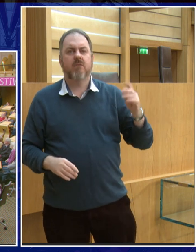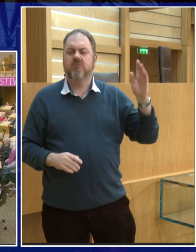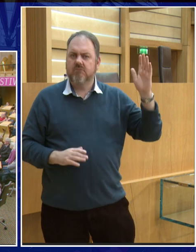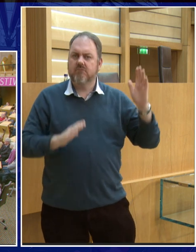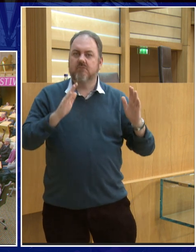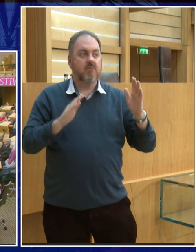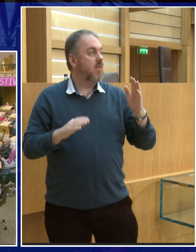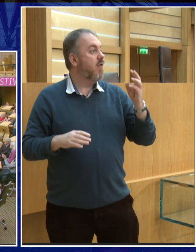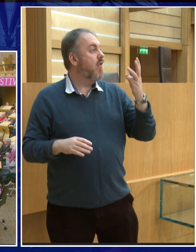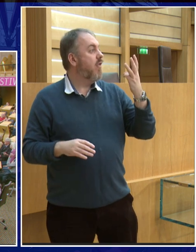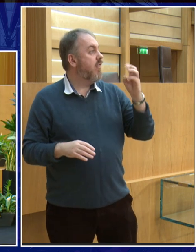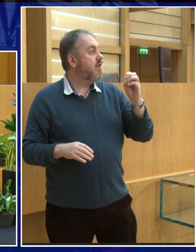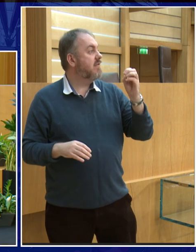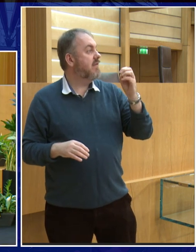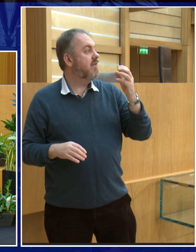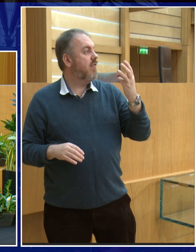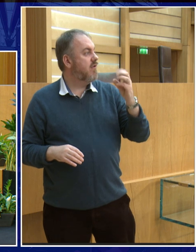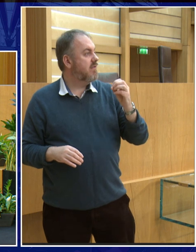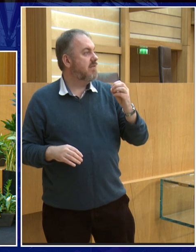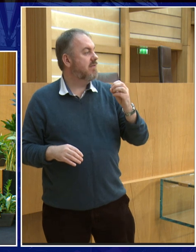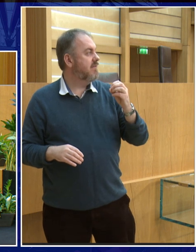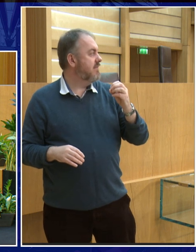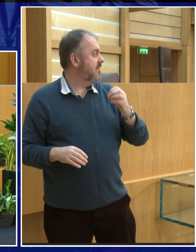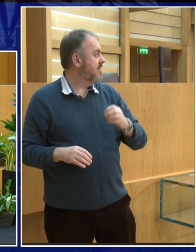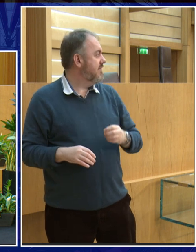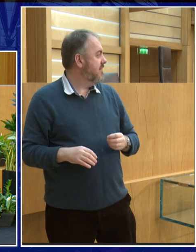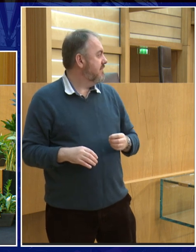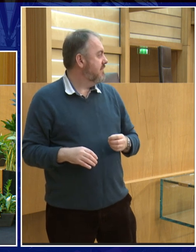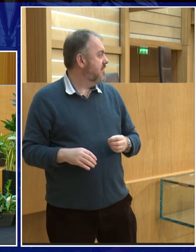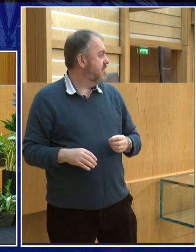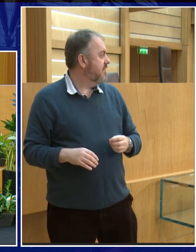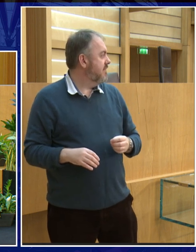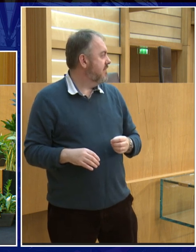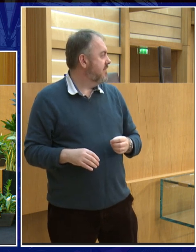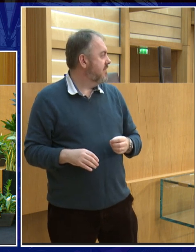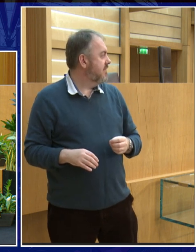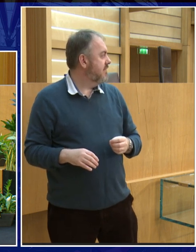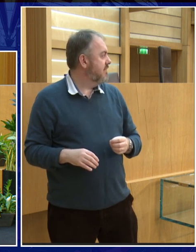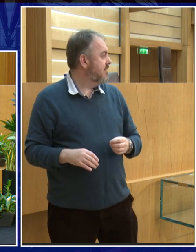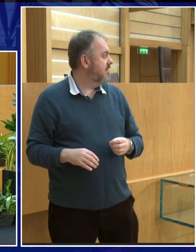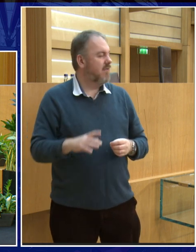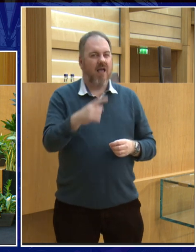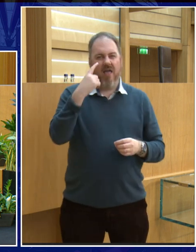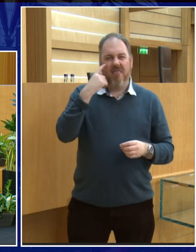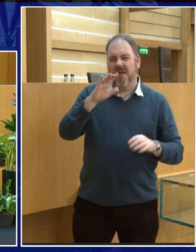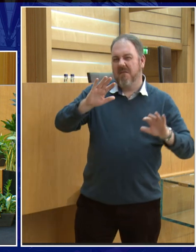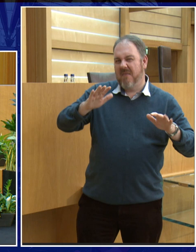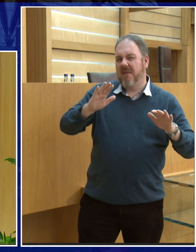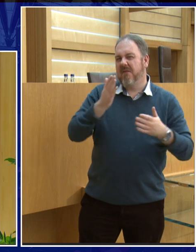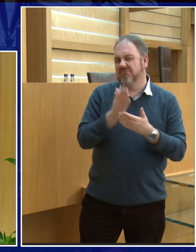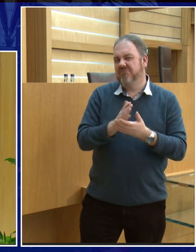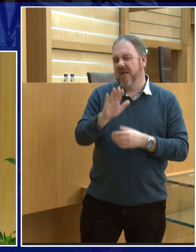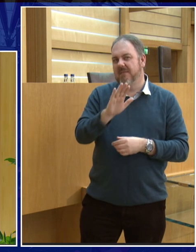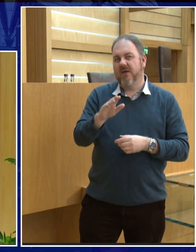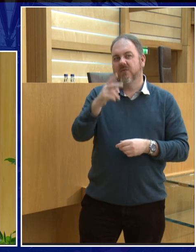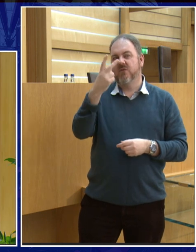30 are we getting close yet? Actually I think I think of the order of I'd say of the order of 20 I think Oh there we are